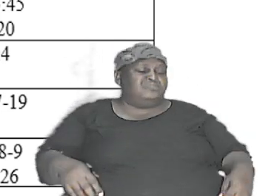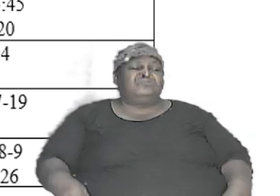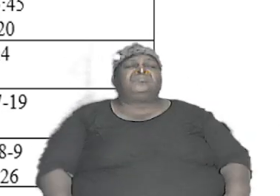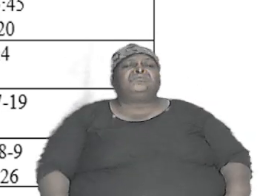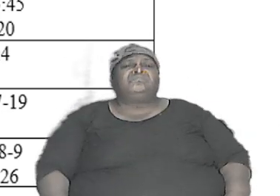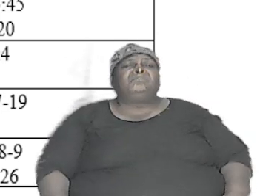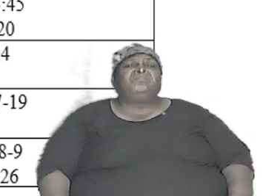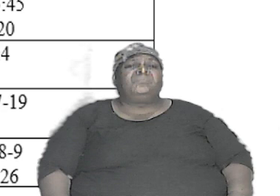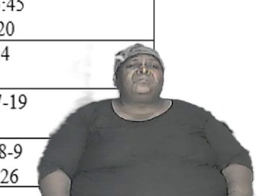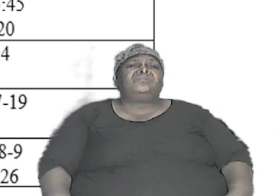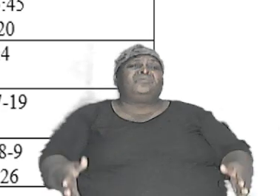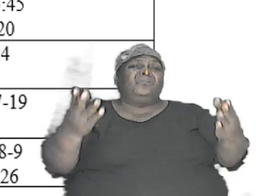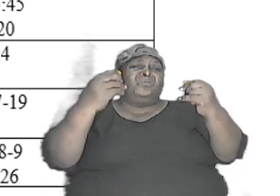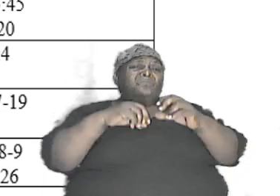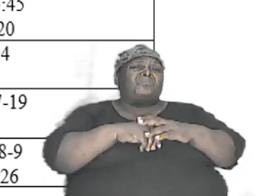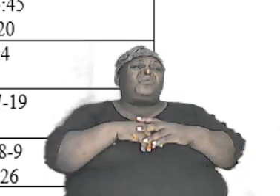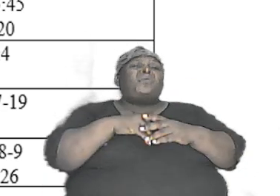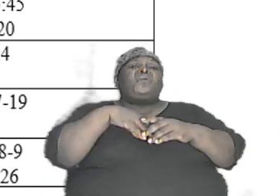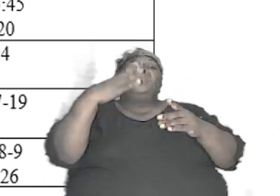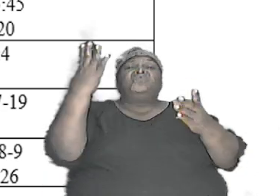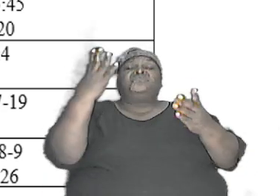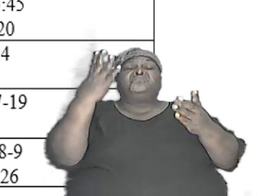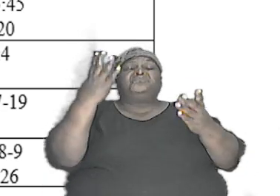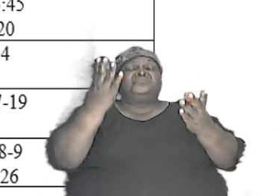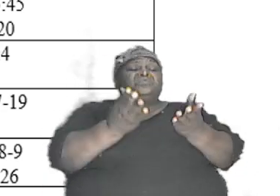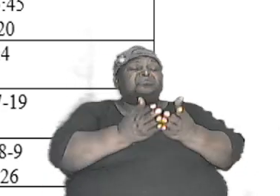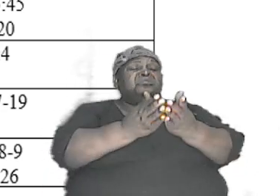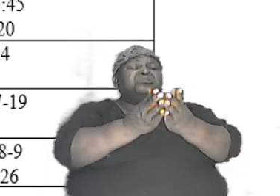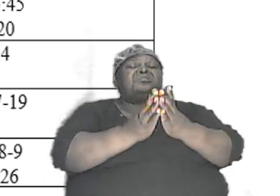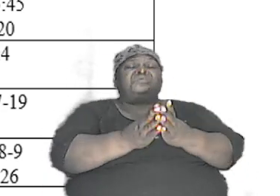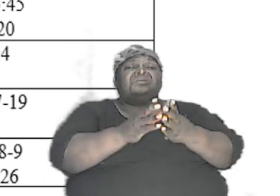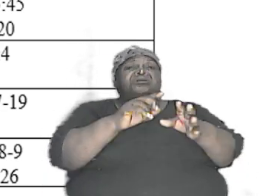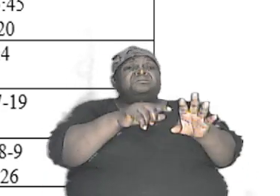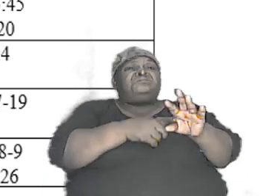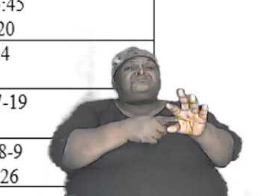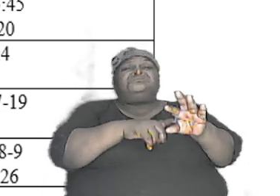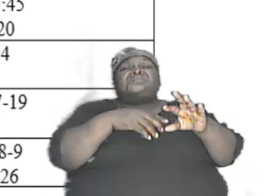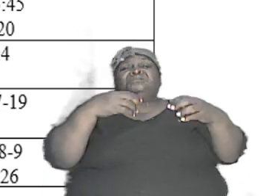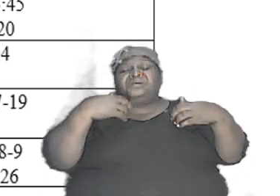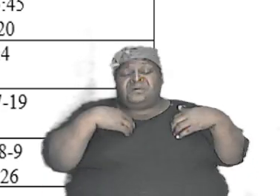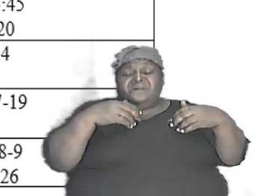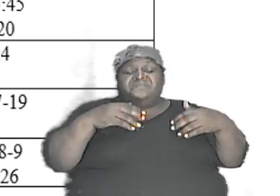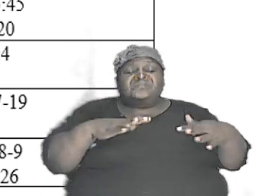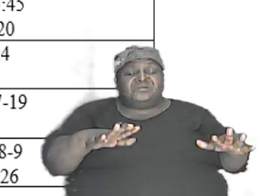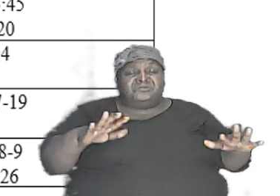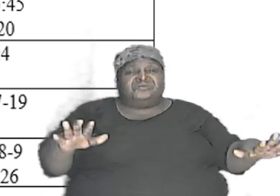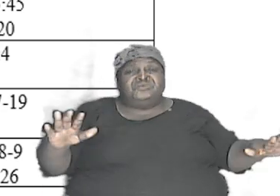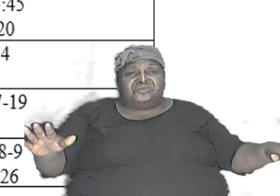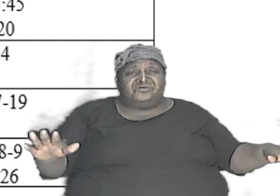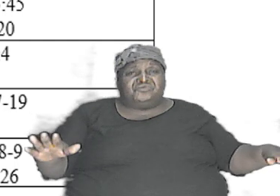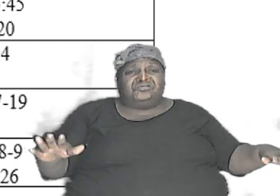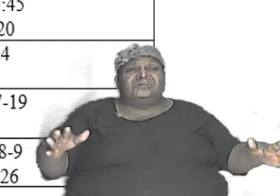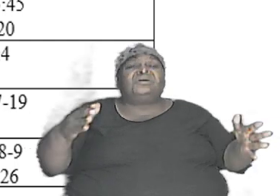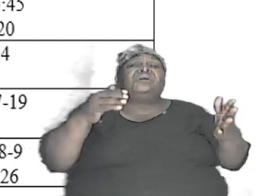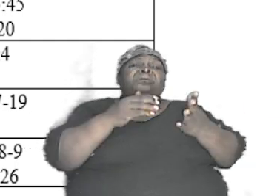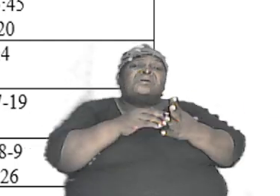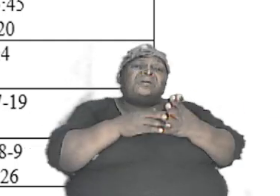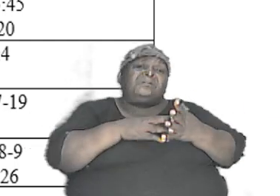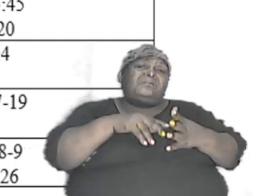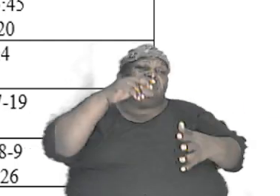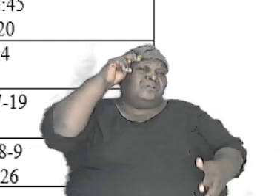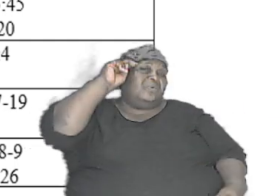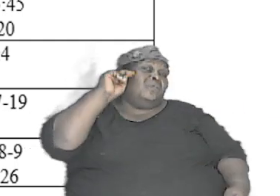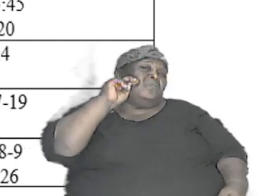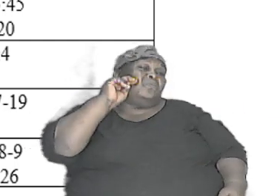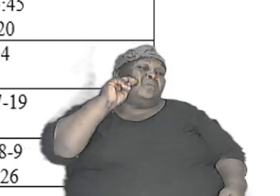they started to reproduce again and to repopulate the earth again Noah might not